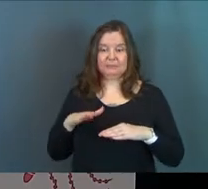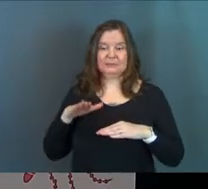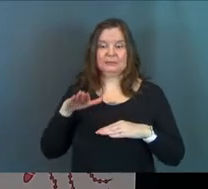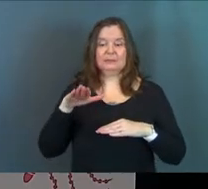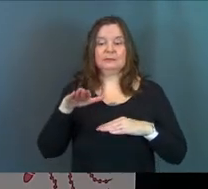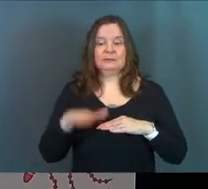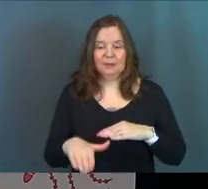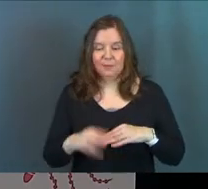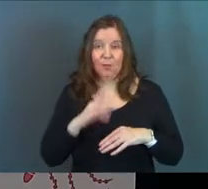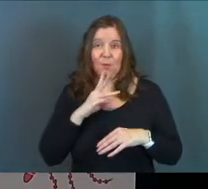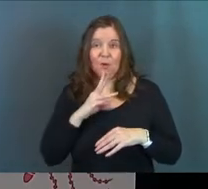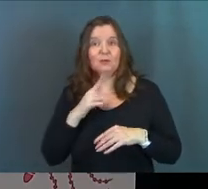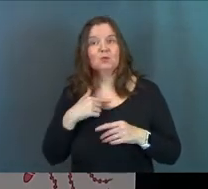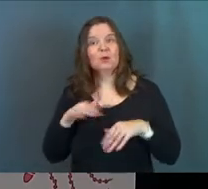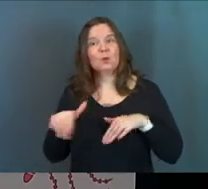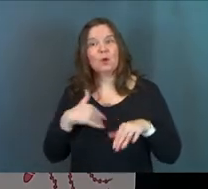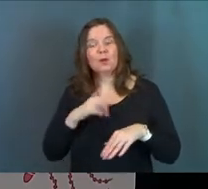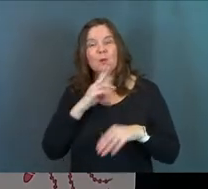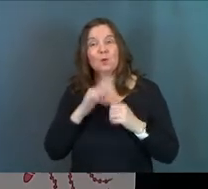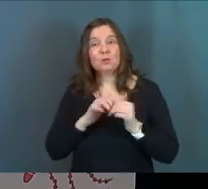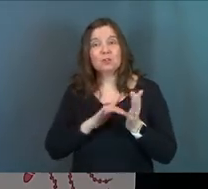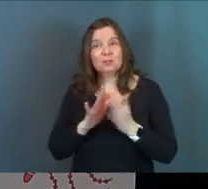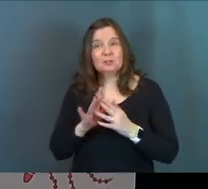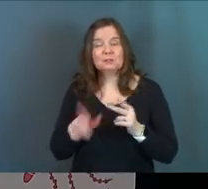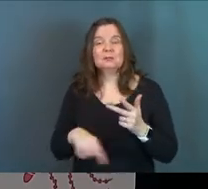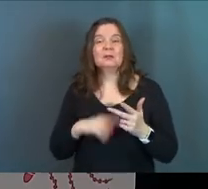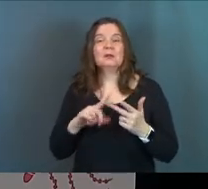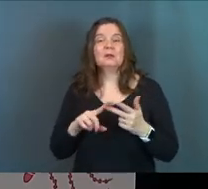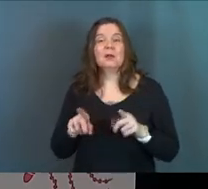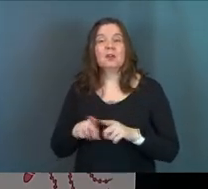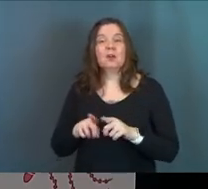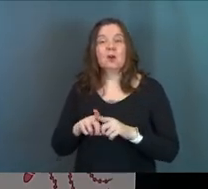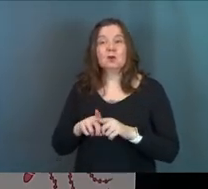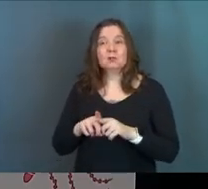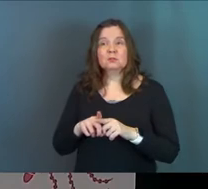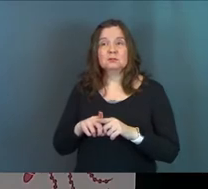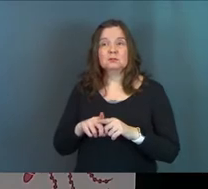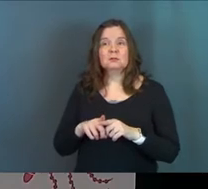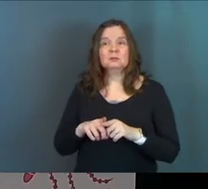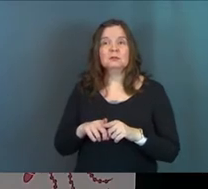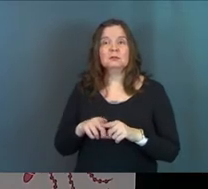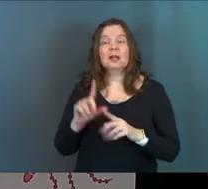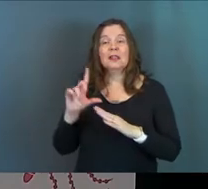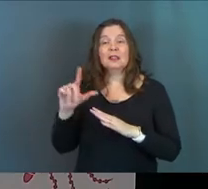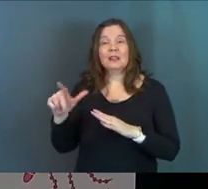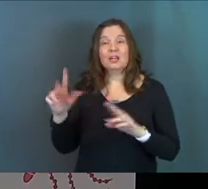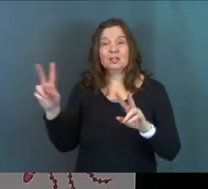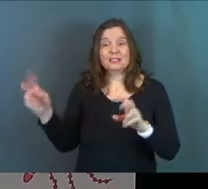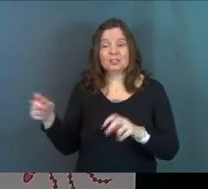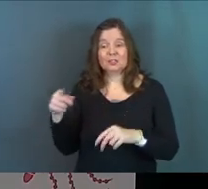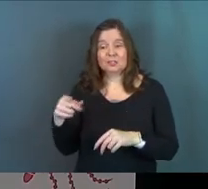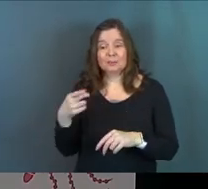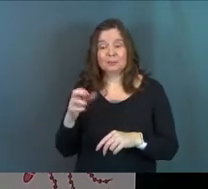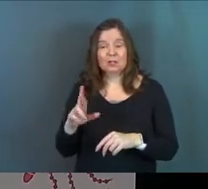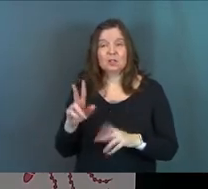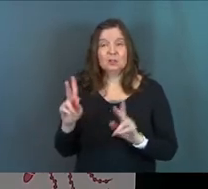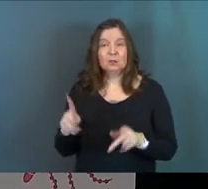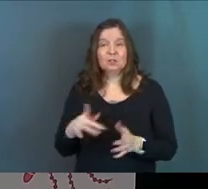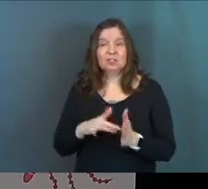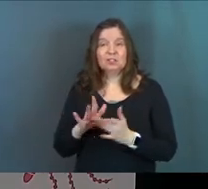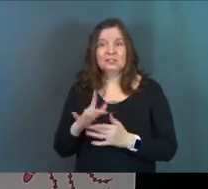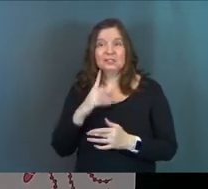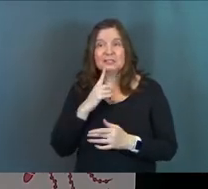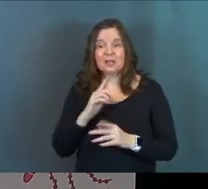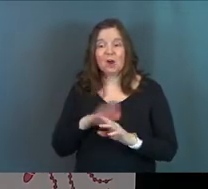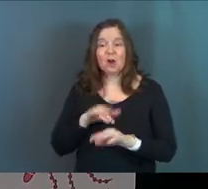out, you know? So he walks on some water with Jesus. And then also, just a little sneak peek for what we're going to get into later in the series. Peter is the person that